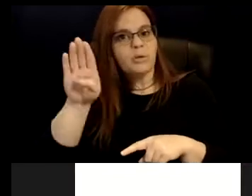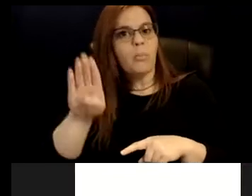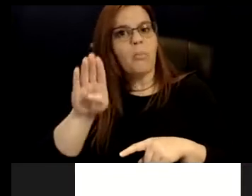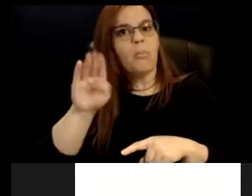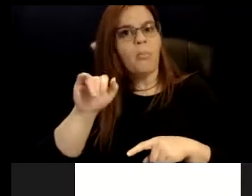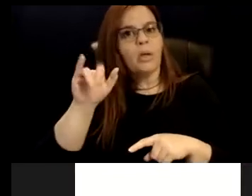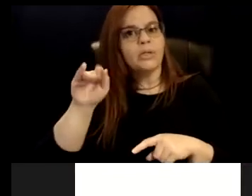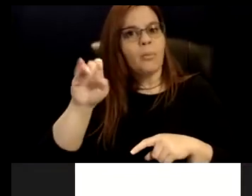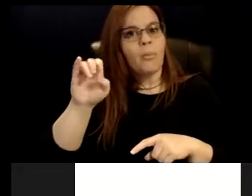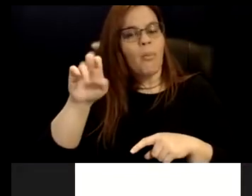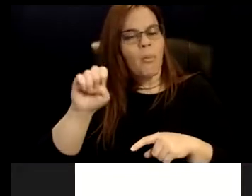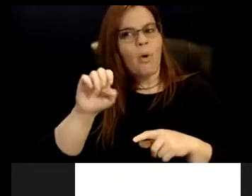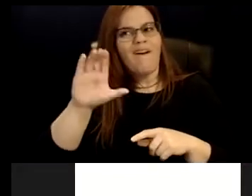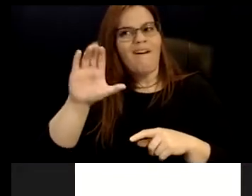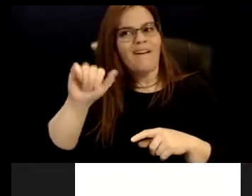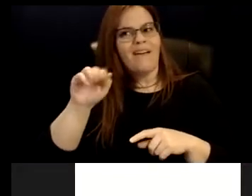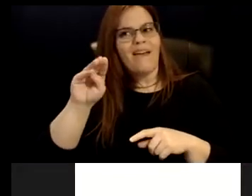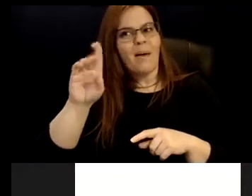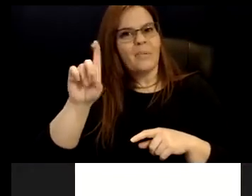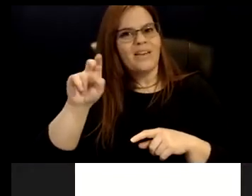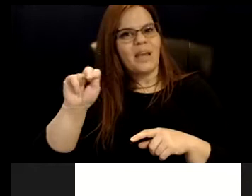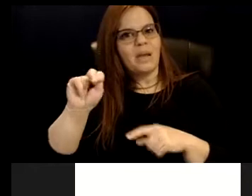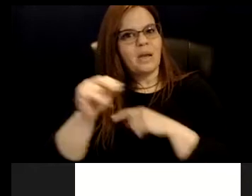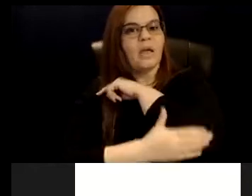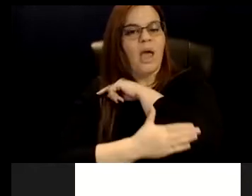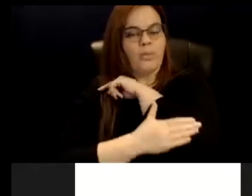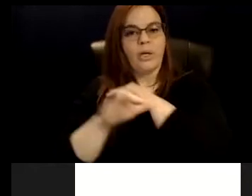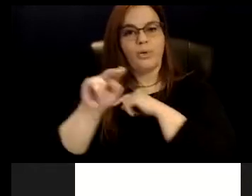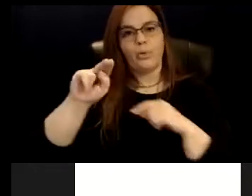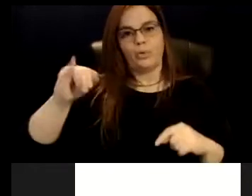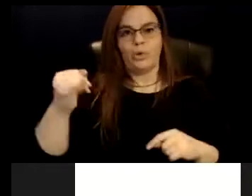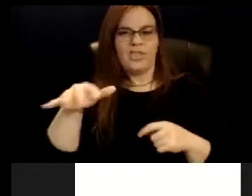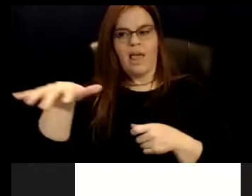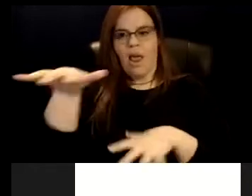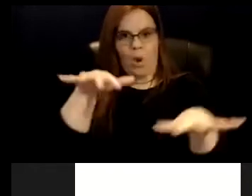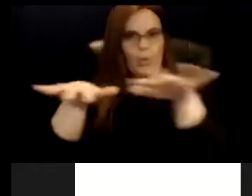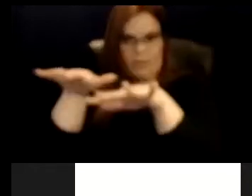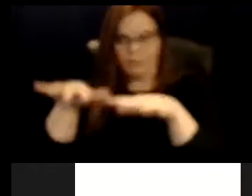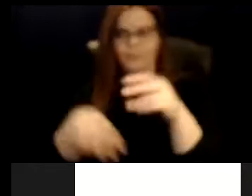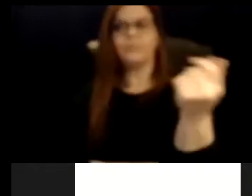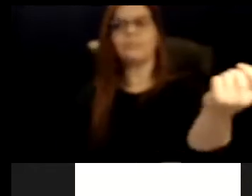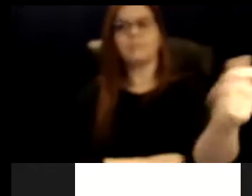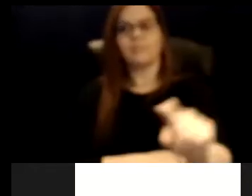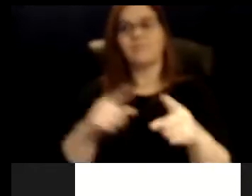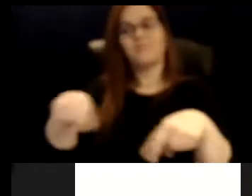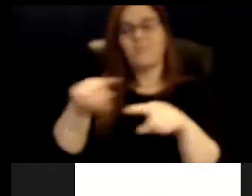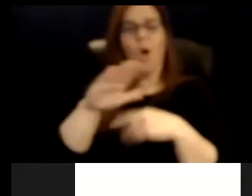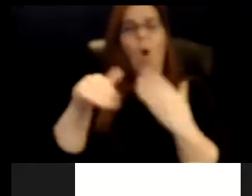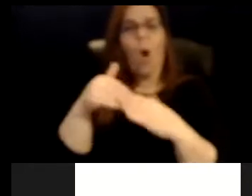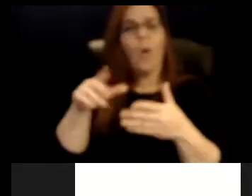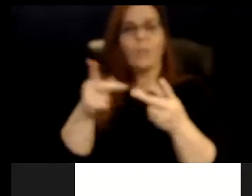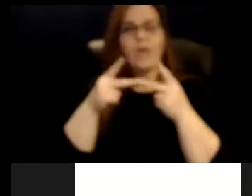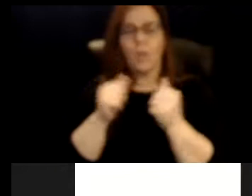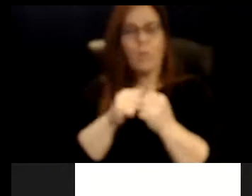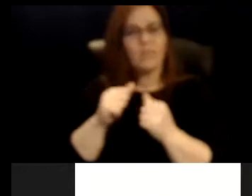Camden County, New Jersey areas, which are all places that have environmental racism. So